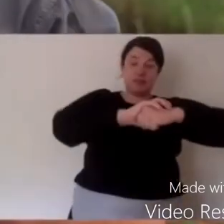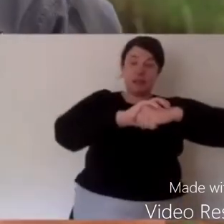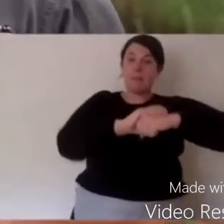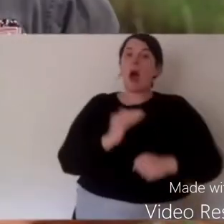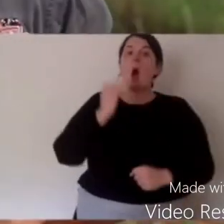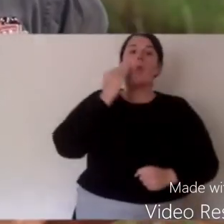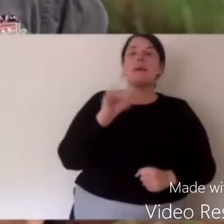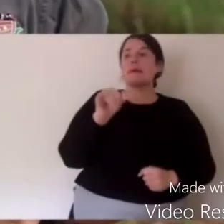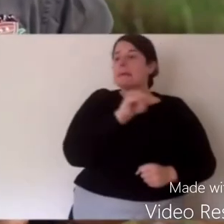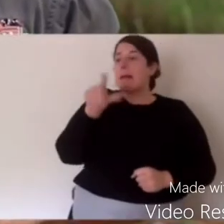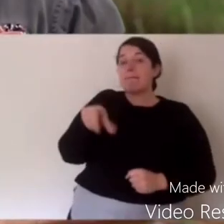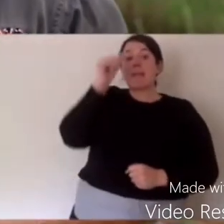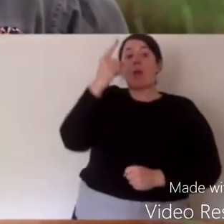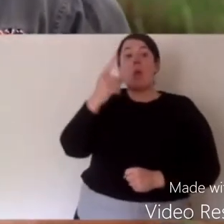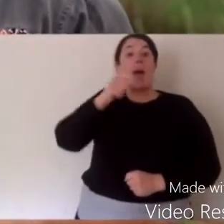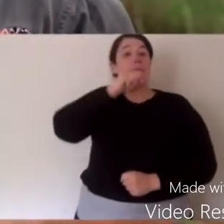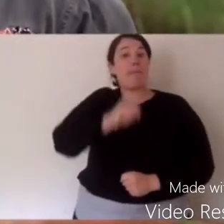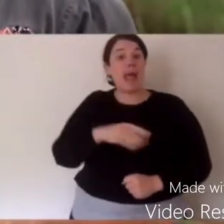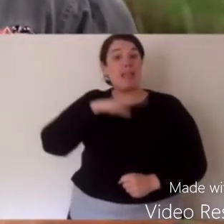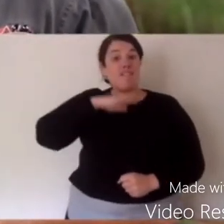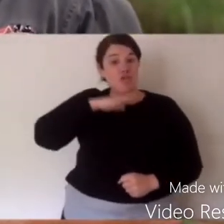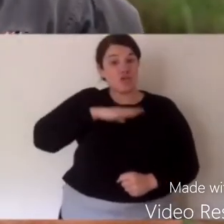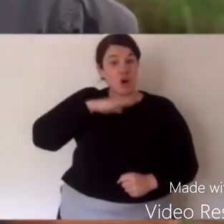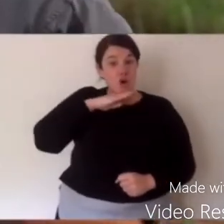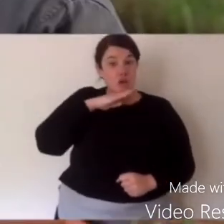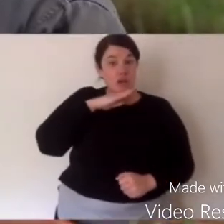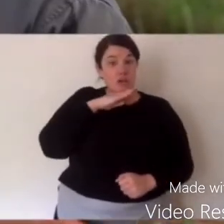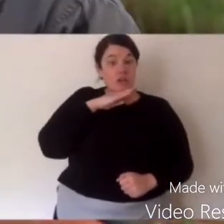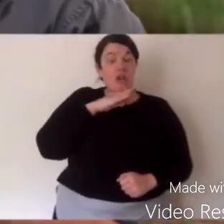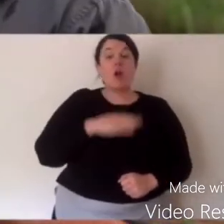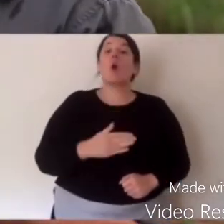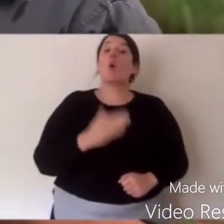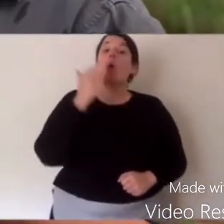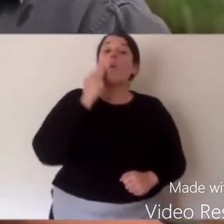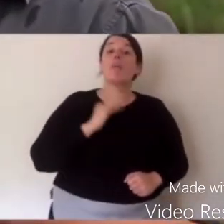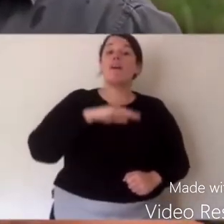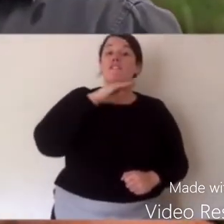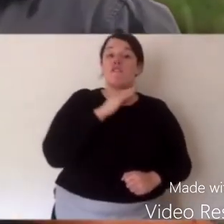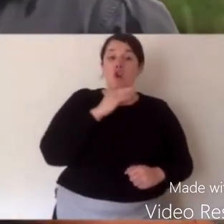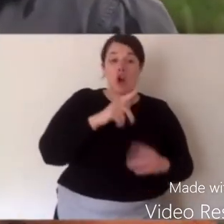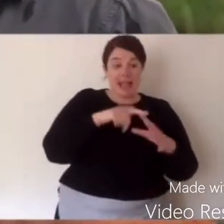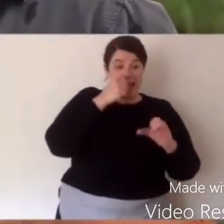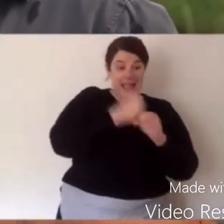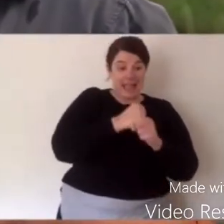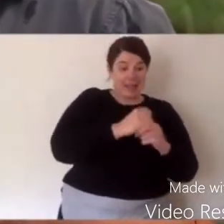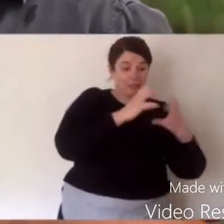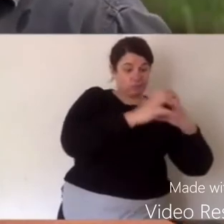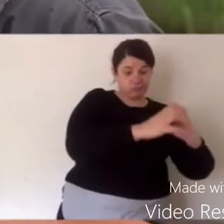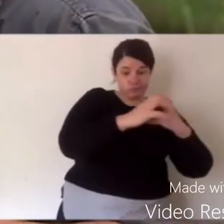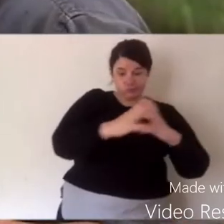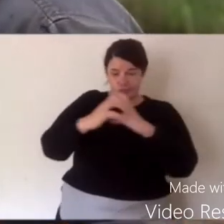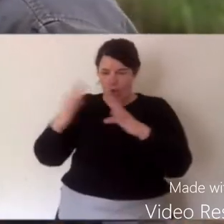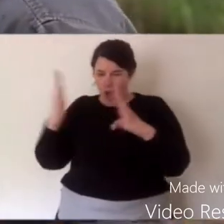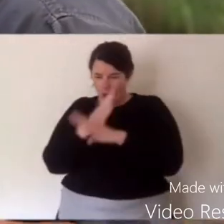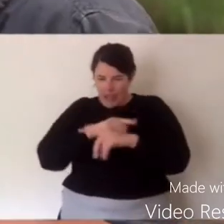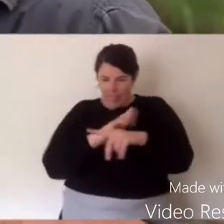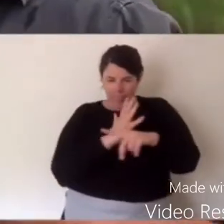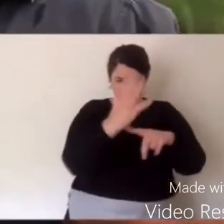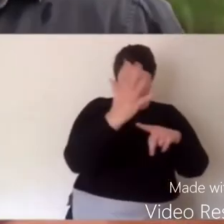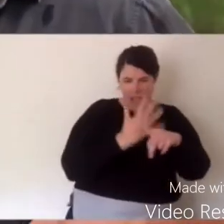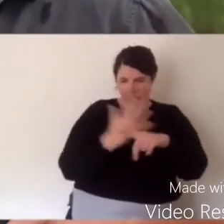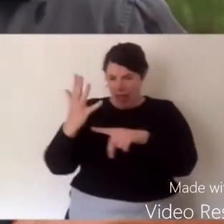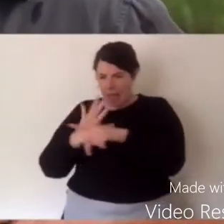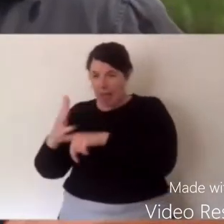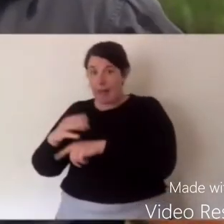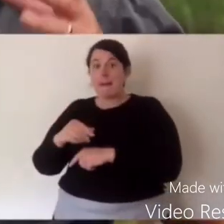and grab on, but that female will only mate with one male. And what happens is, the female lays her eggs into the water in a safe spot amongst